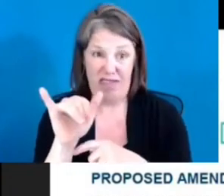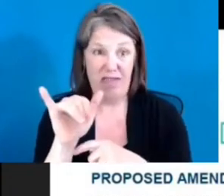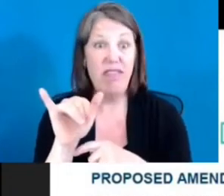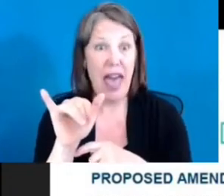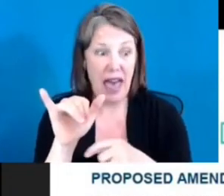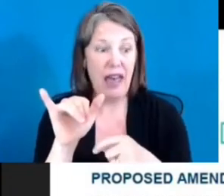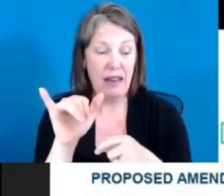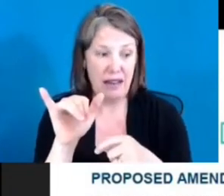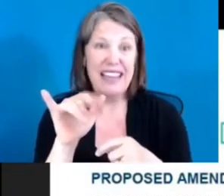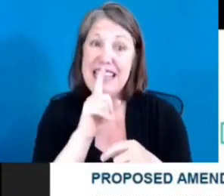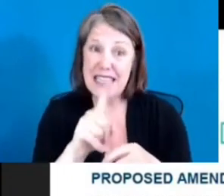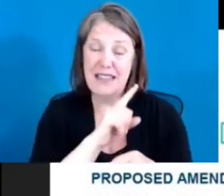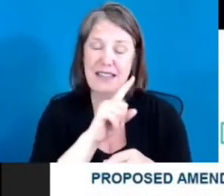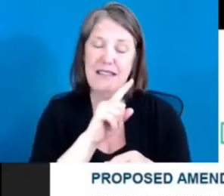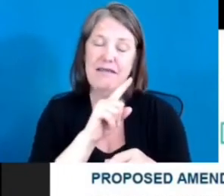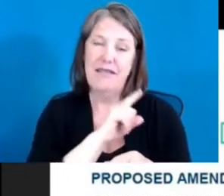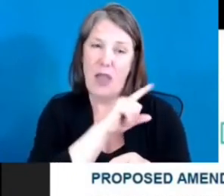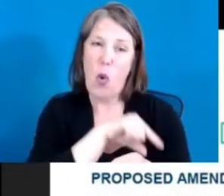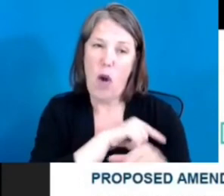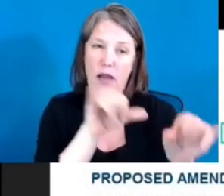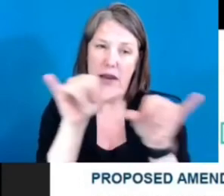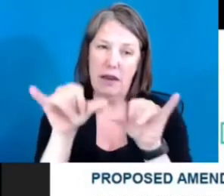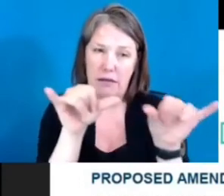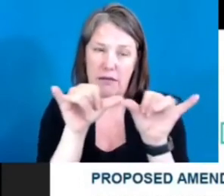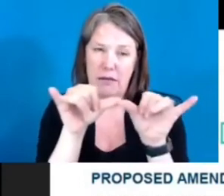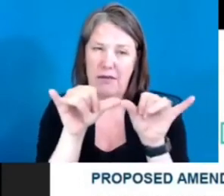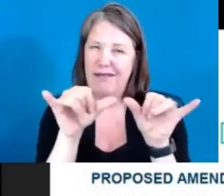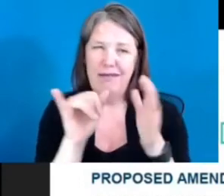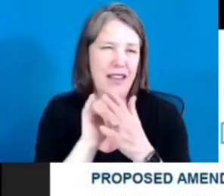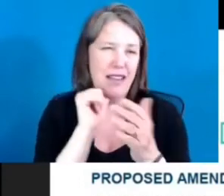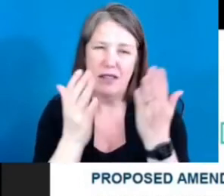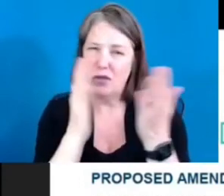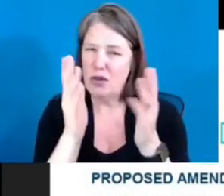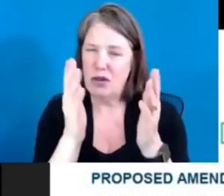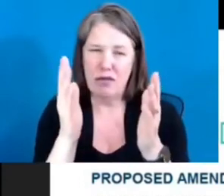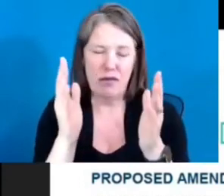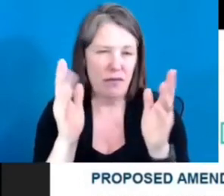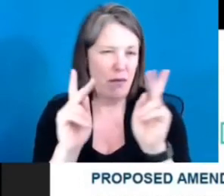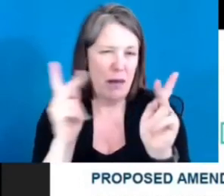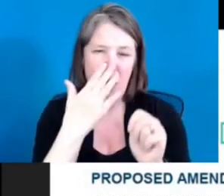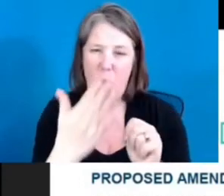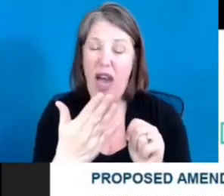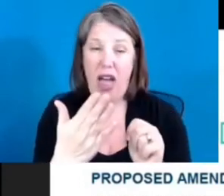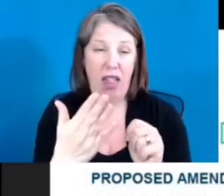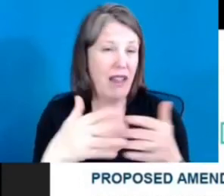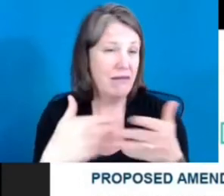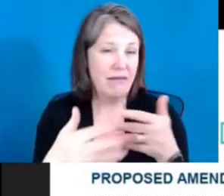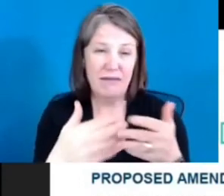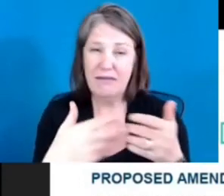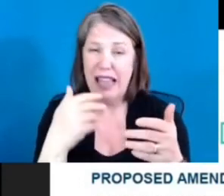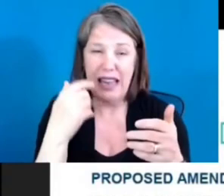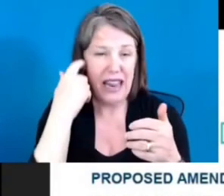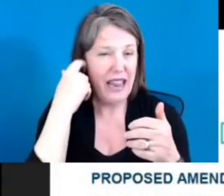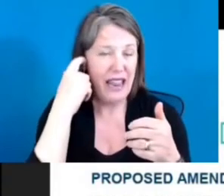serve anyone well. Indeed, it deserves everyone. And so it's important